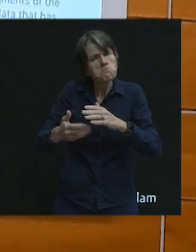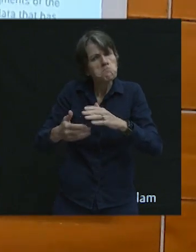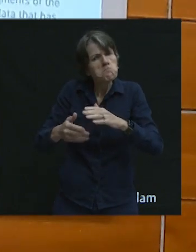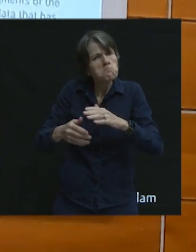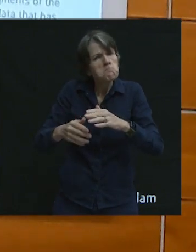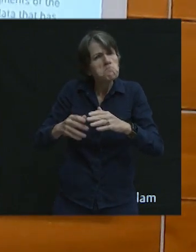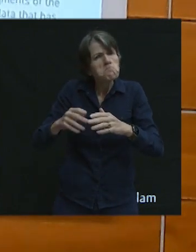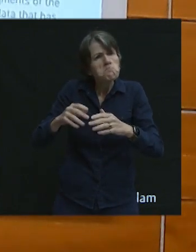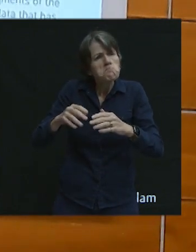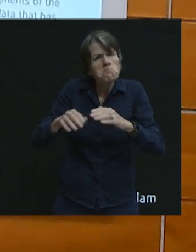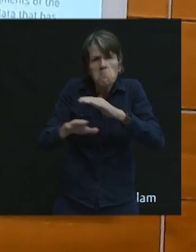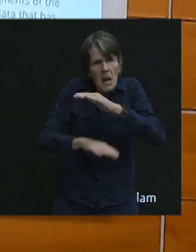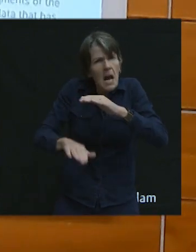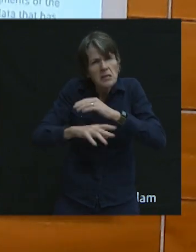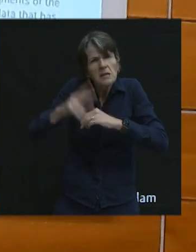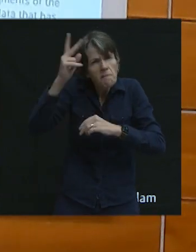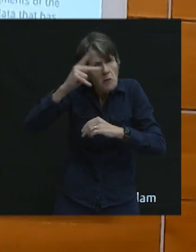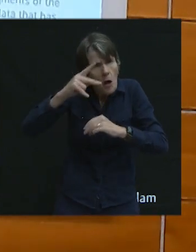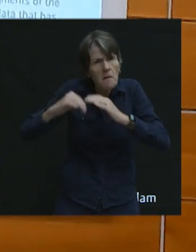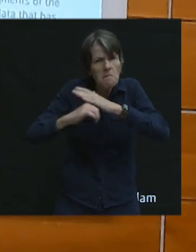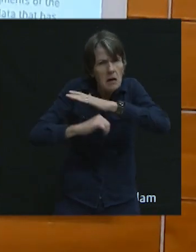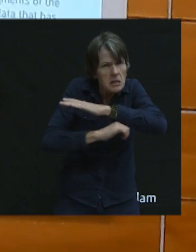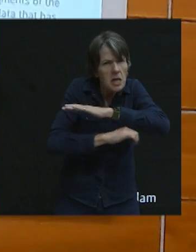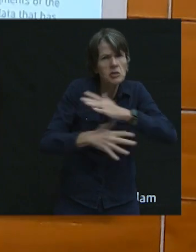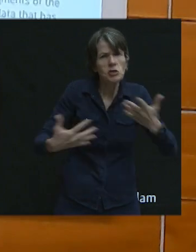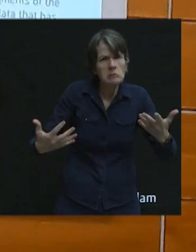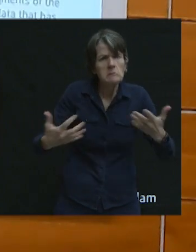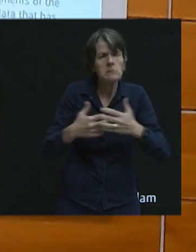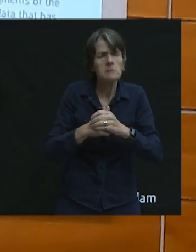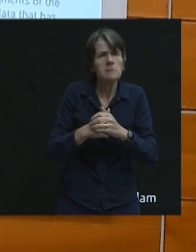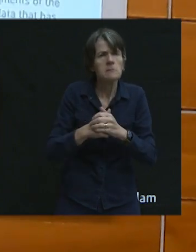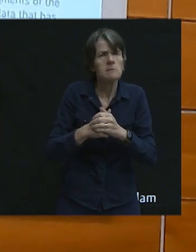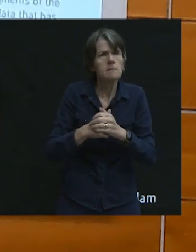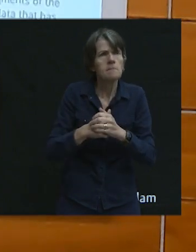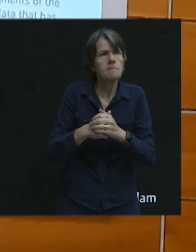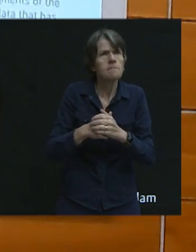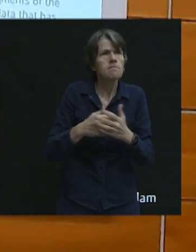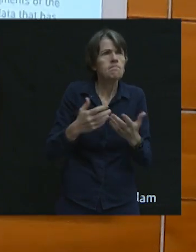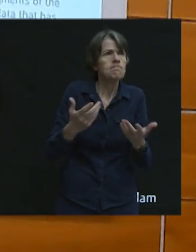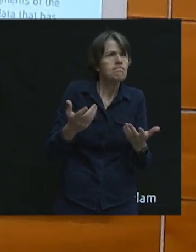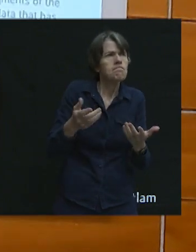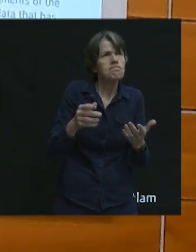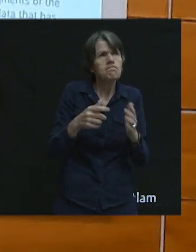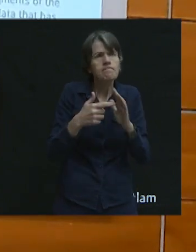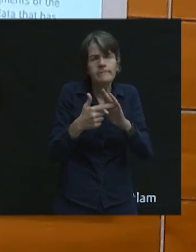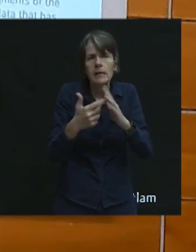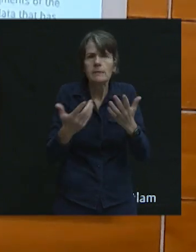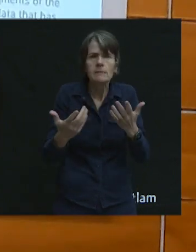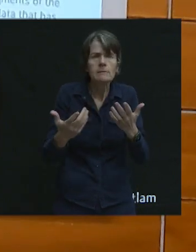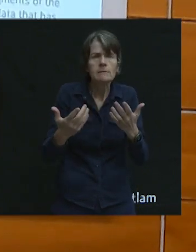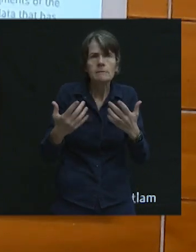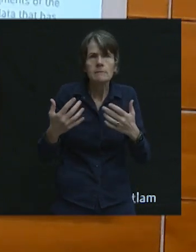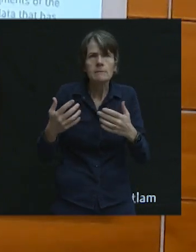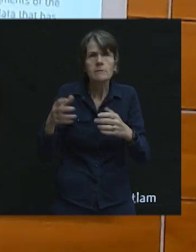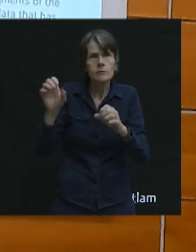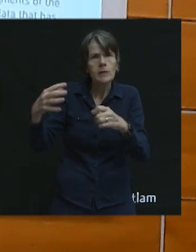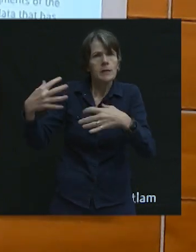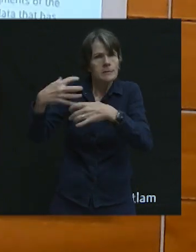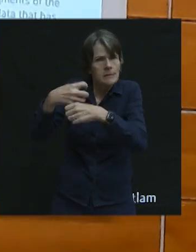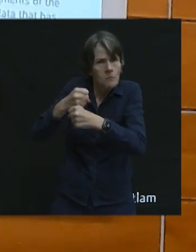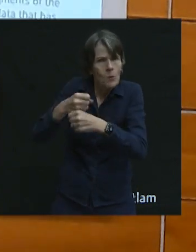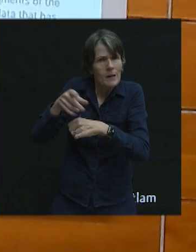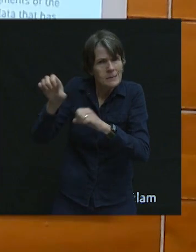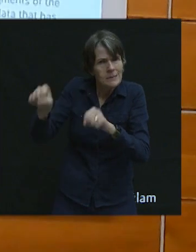in philosophy. Some of those things I shared, the foundational safe system is kind of galvanizing or summarizing those across these